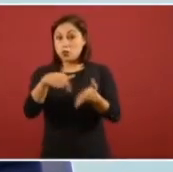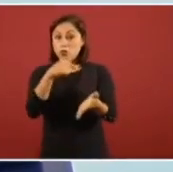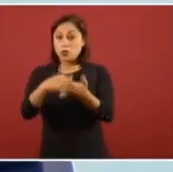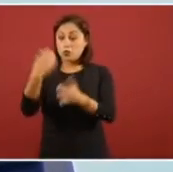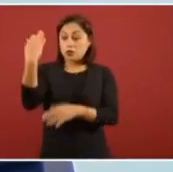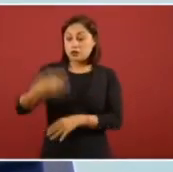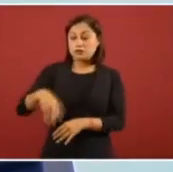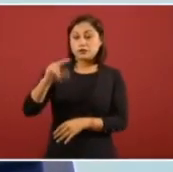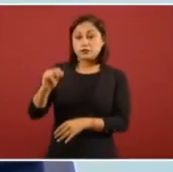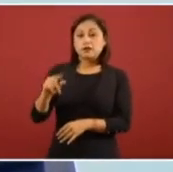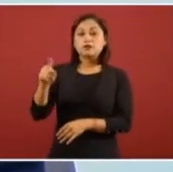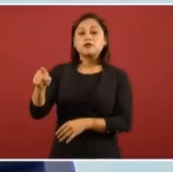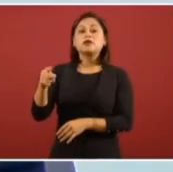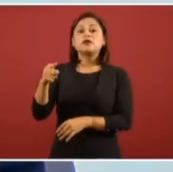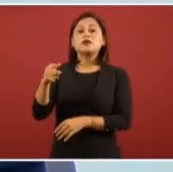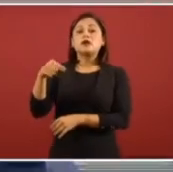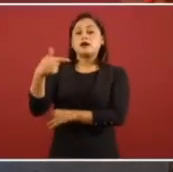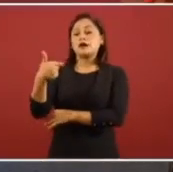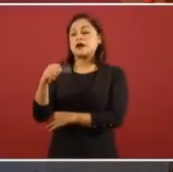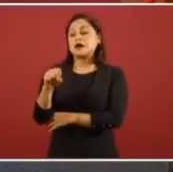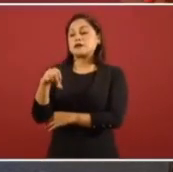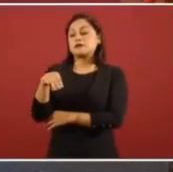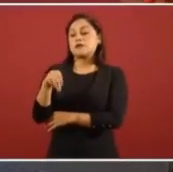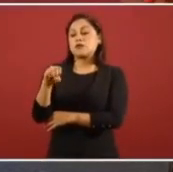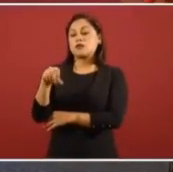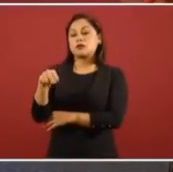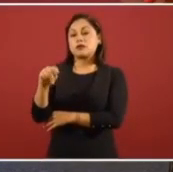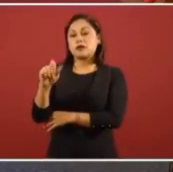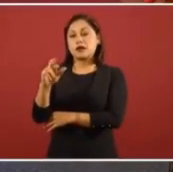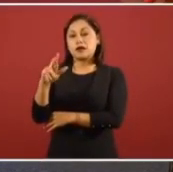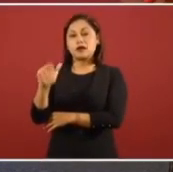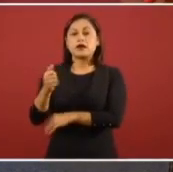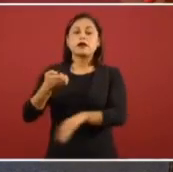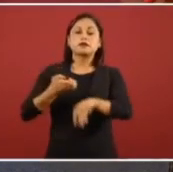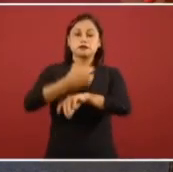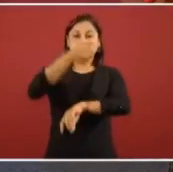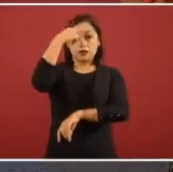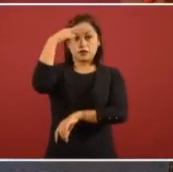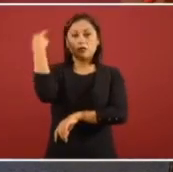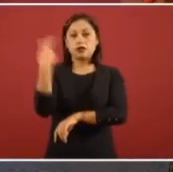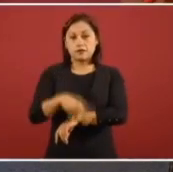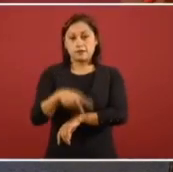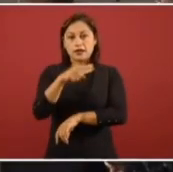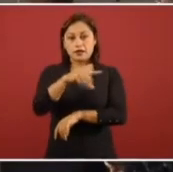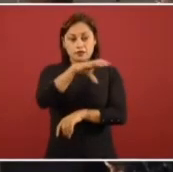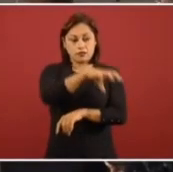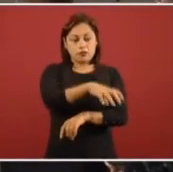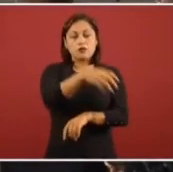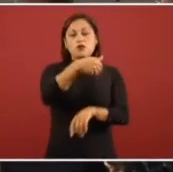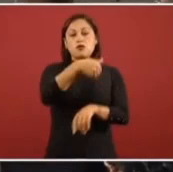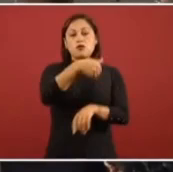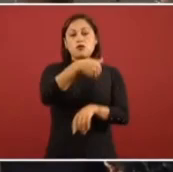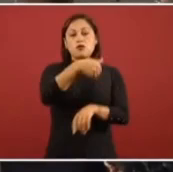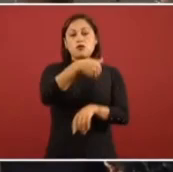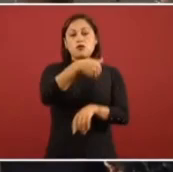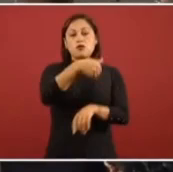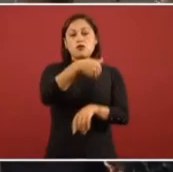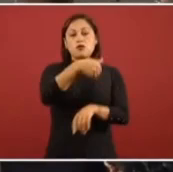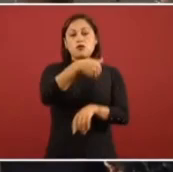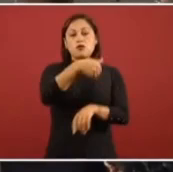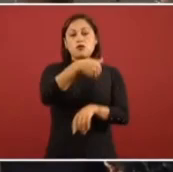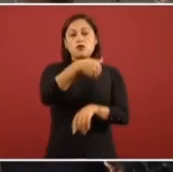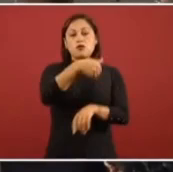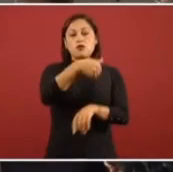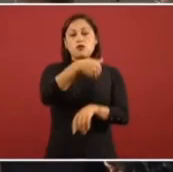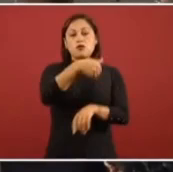fue Gas Montara en Timilpan, Estado de México. Barrio Tercero es donde está ubicado. So